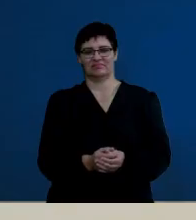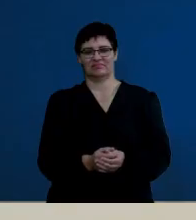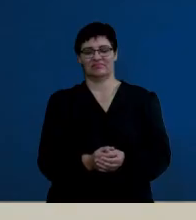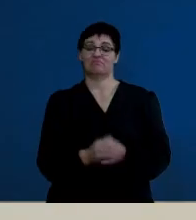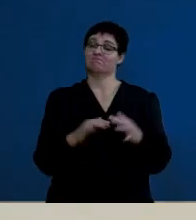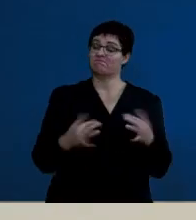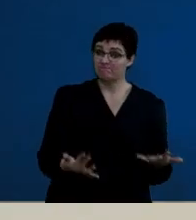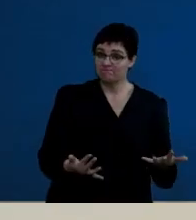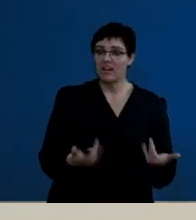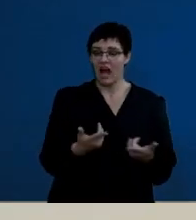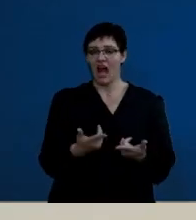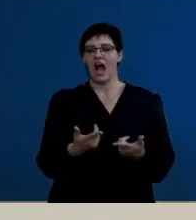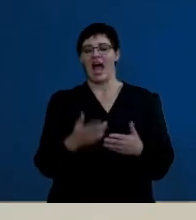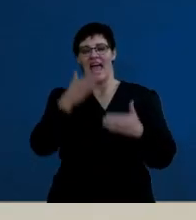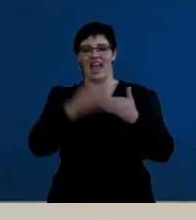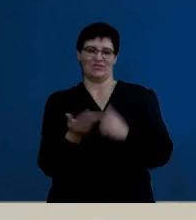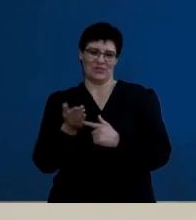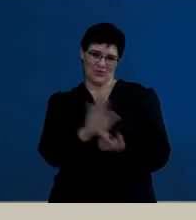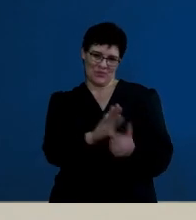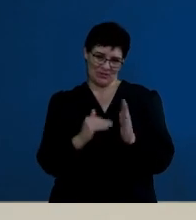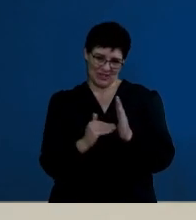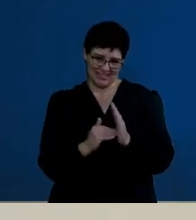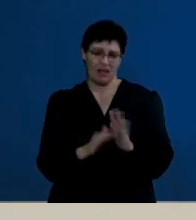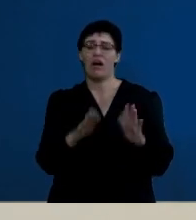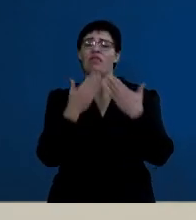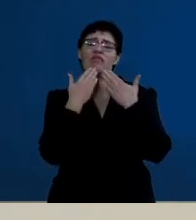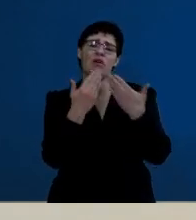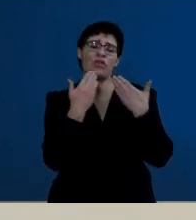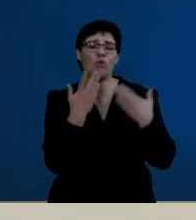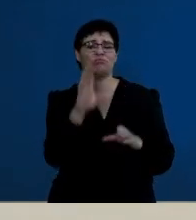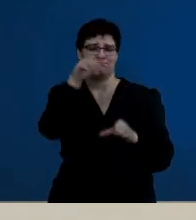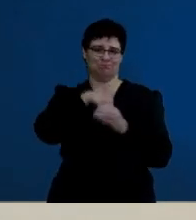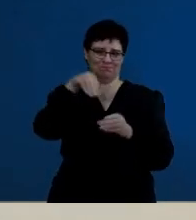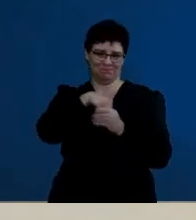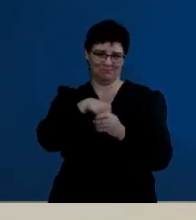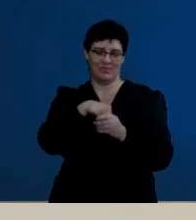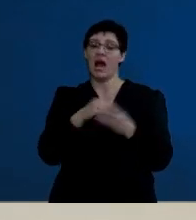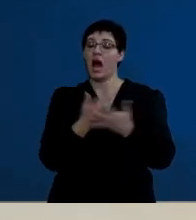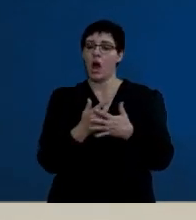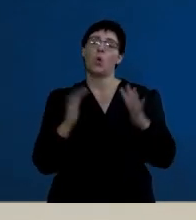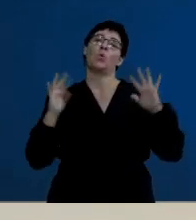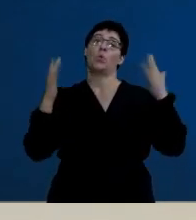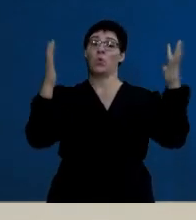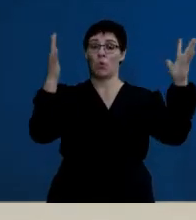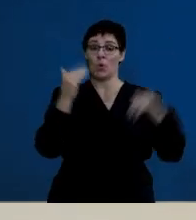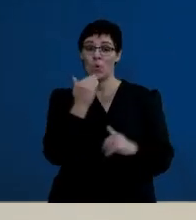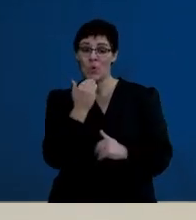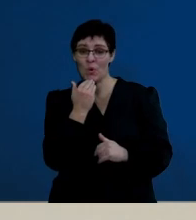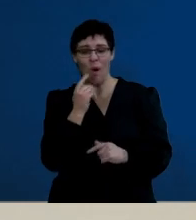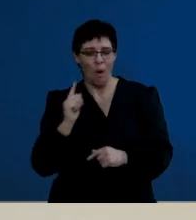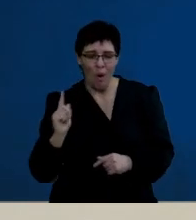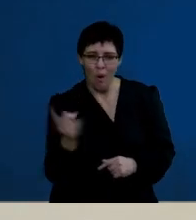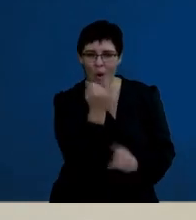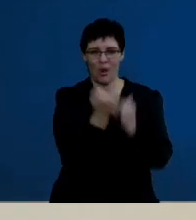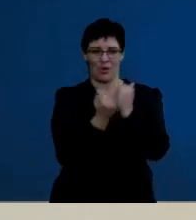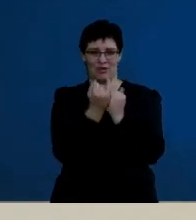Well, then, that brings us to the end of the show, Matrix. Thank you so much for participating. And a big congratulations to all of our competition